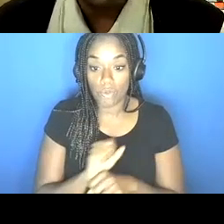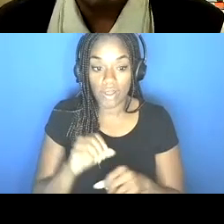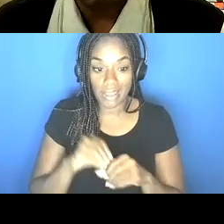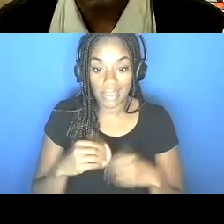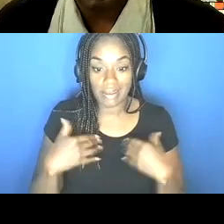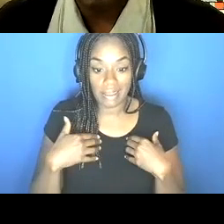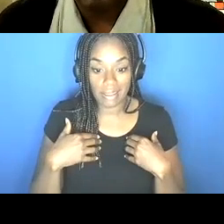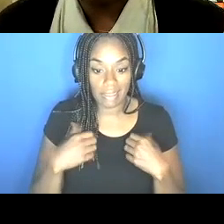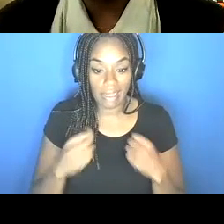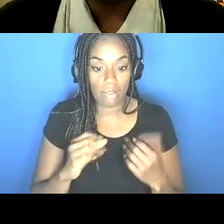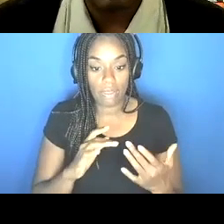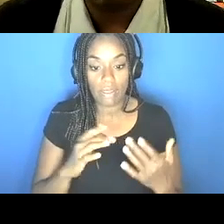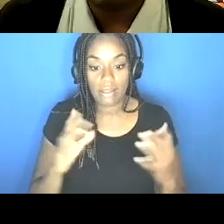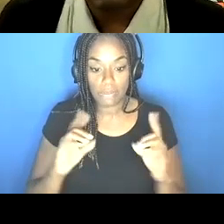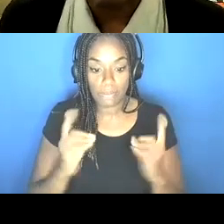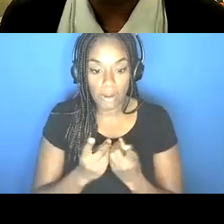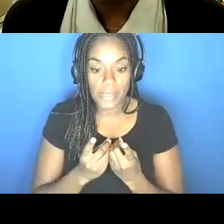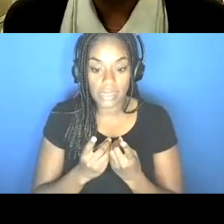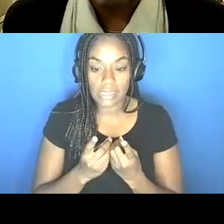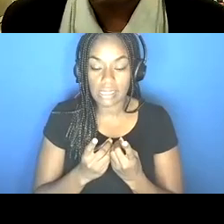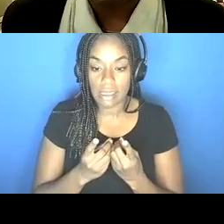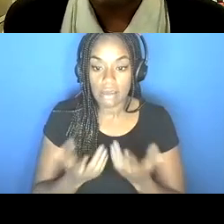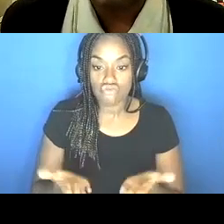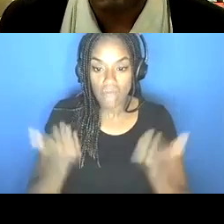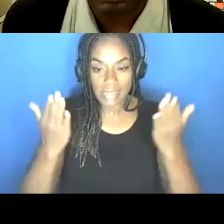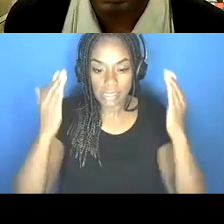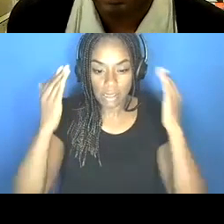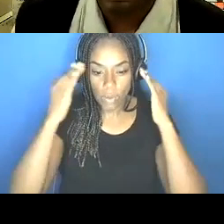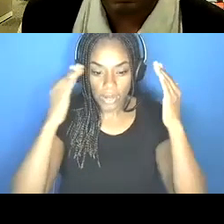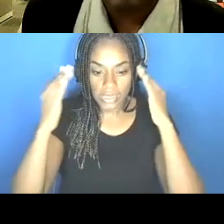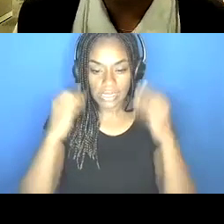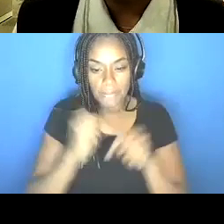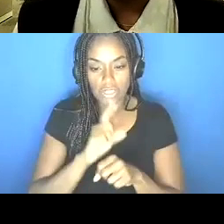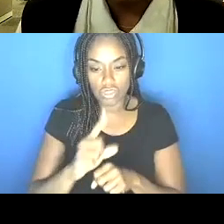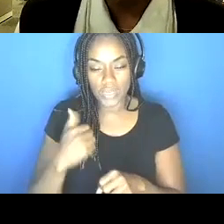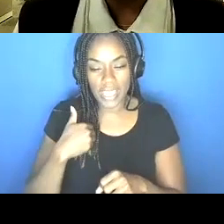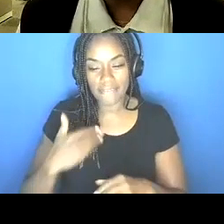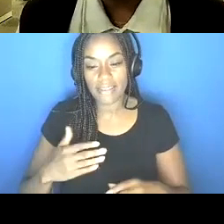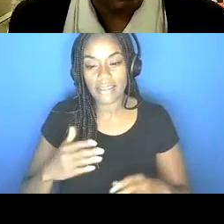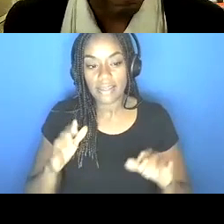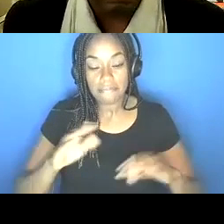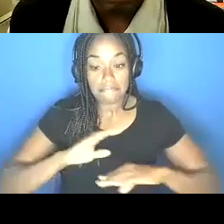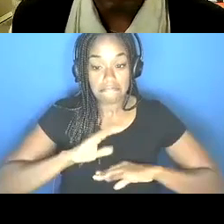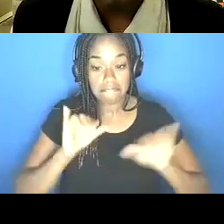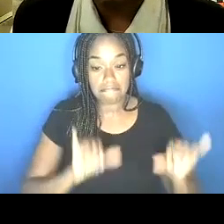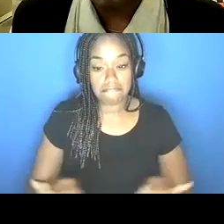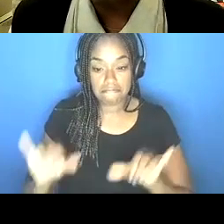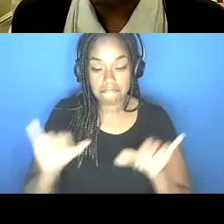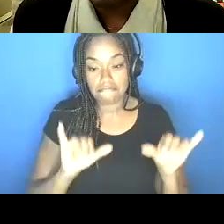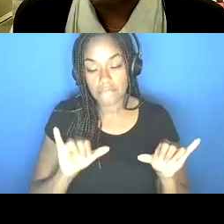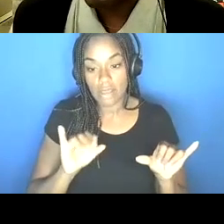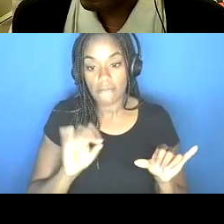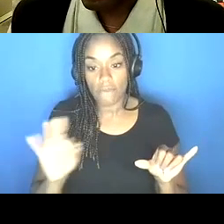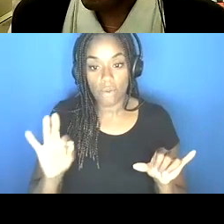community to make sure that, you know, that we meet the standards, the necessary standards to take care of the city of, you know, a diverse, uh, and